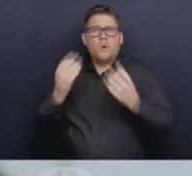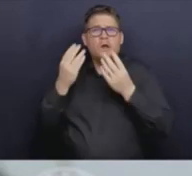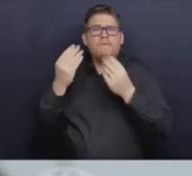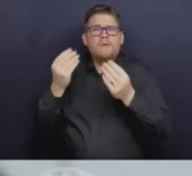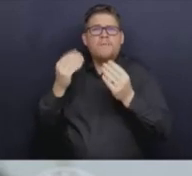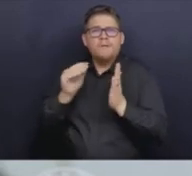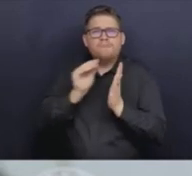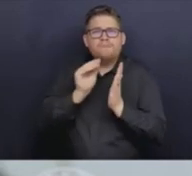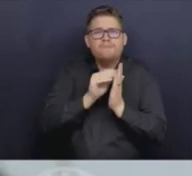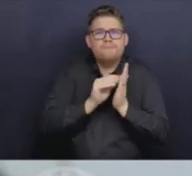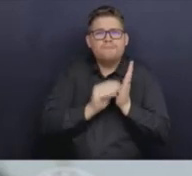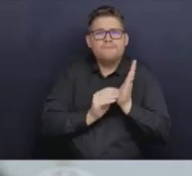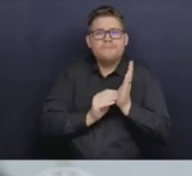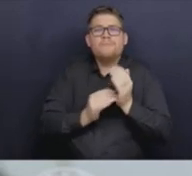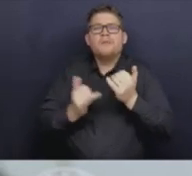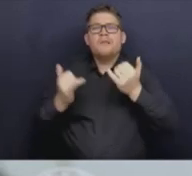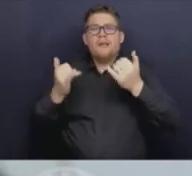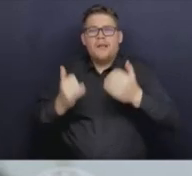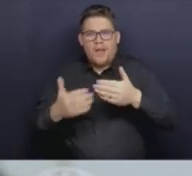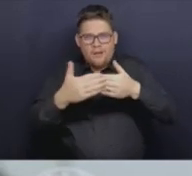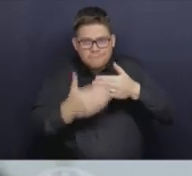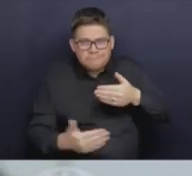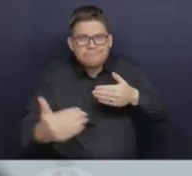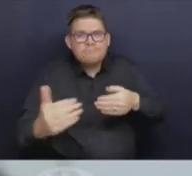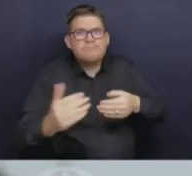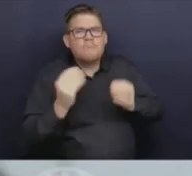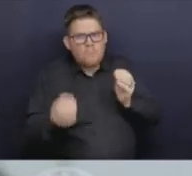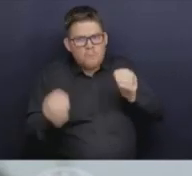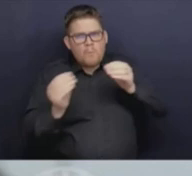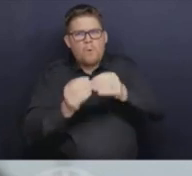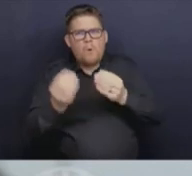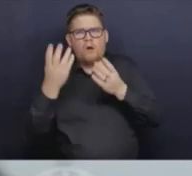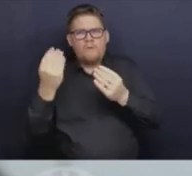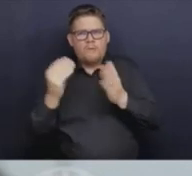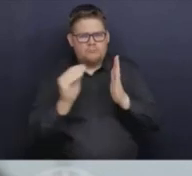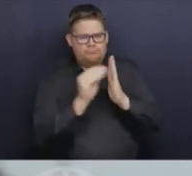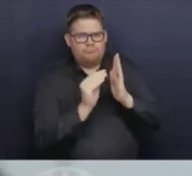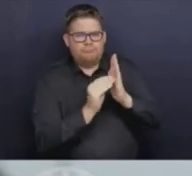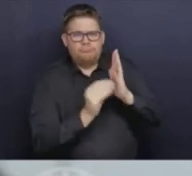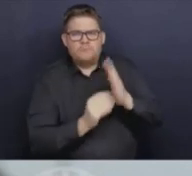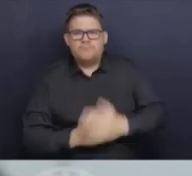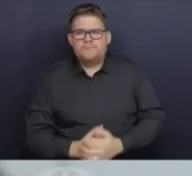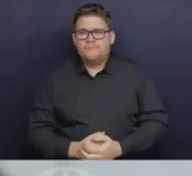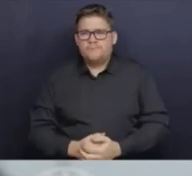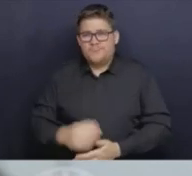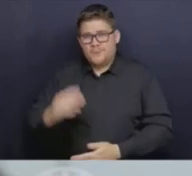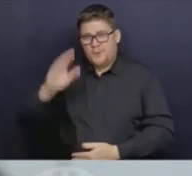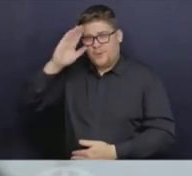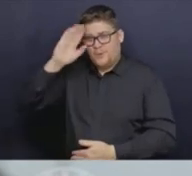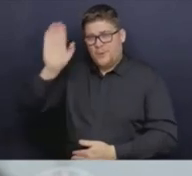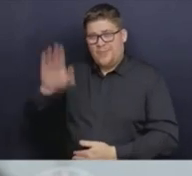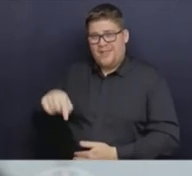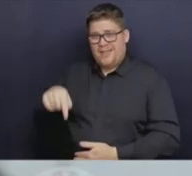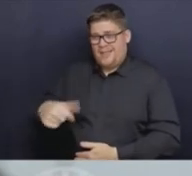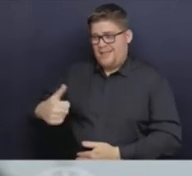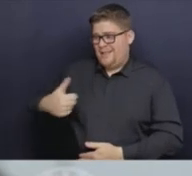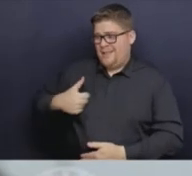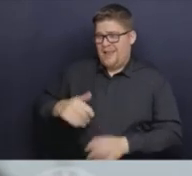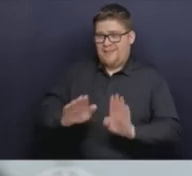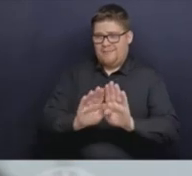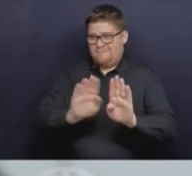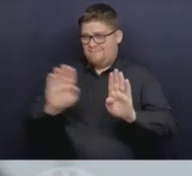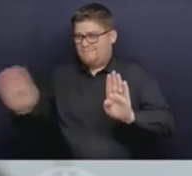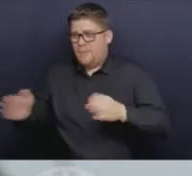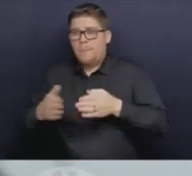be able to look at that too. As you also may know, the Public Health Agency of Canada has expanded its wastewater surveillance to